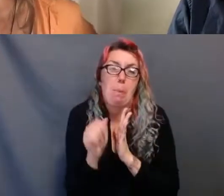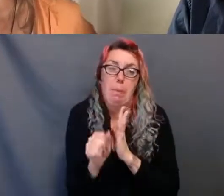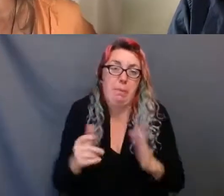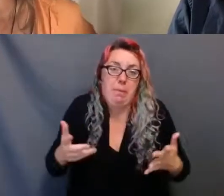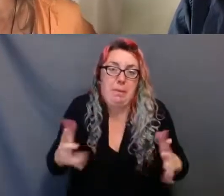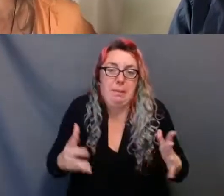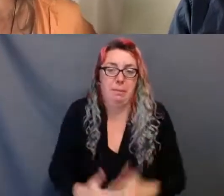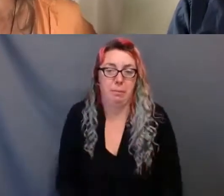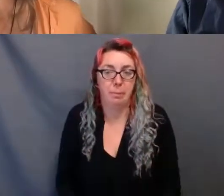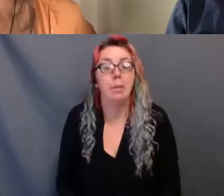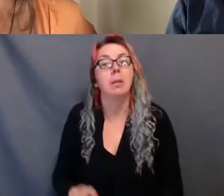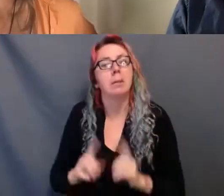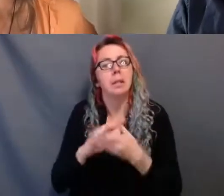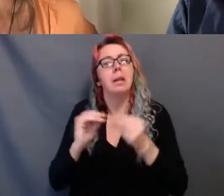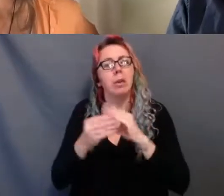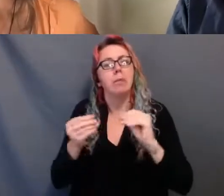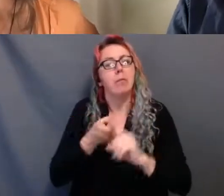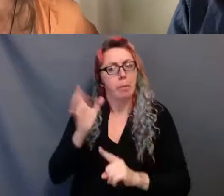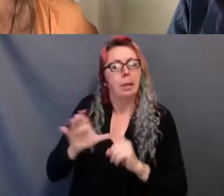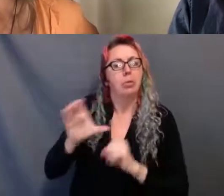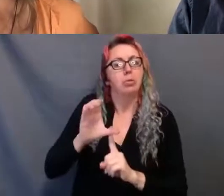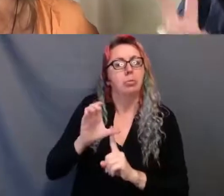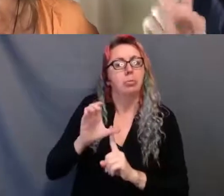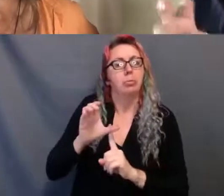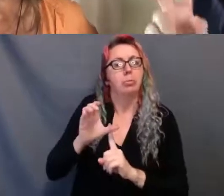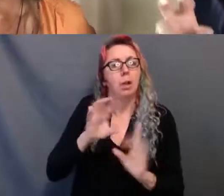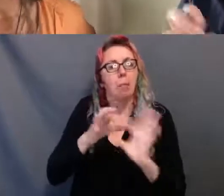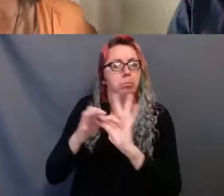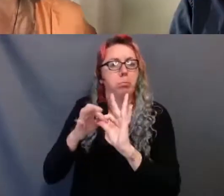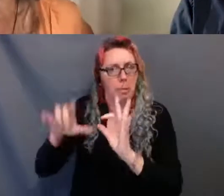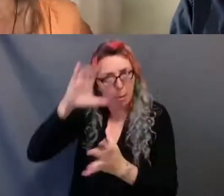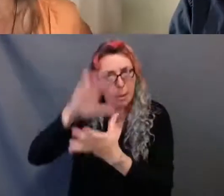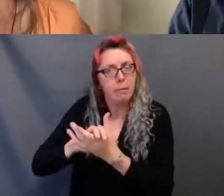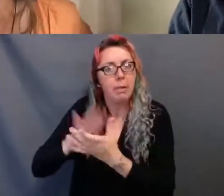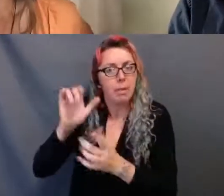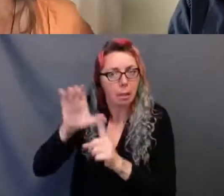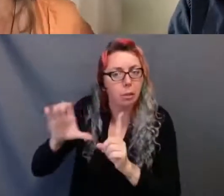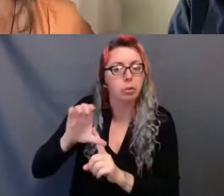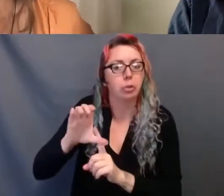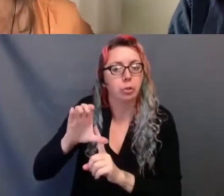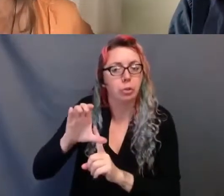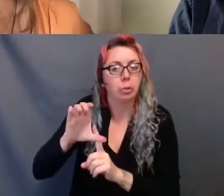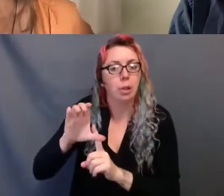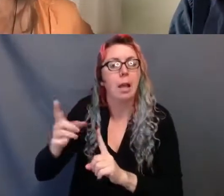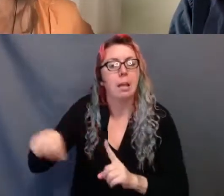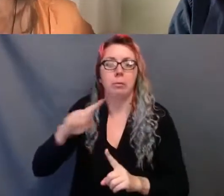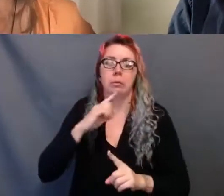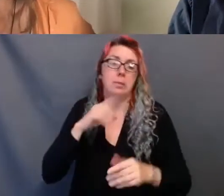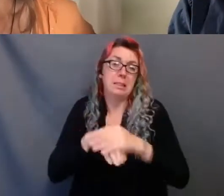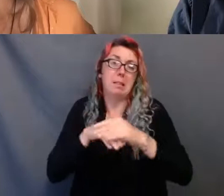universal. It might not be professional, but certainly professionals are involved.